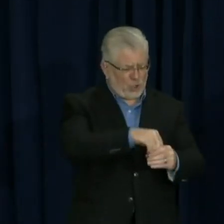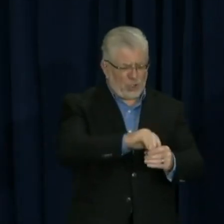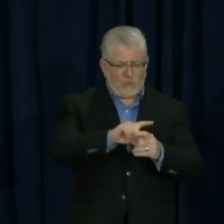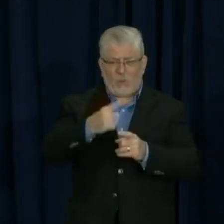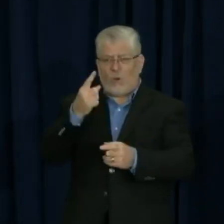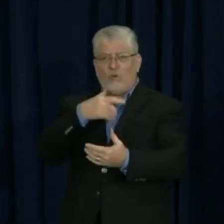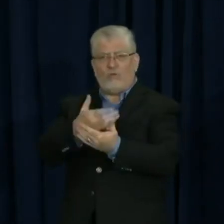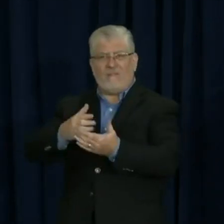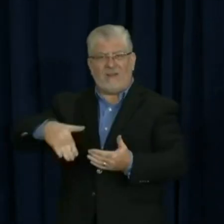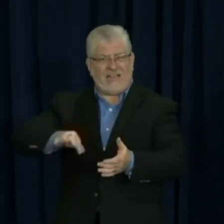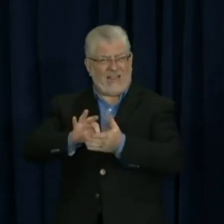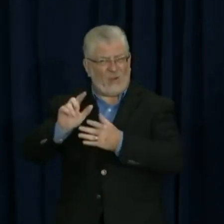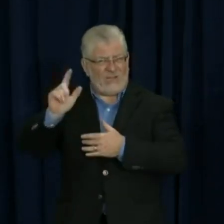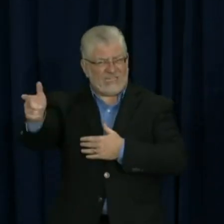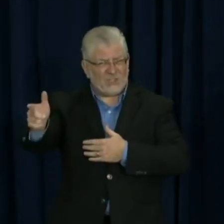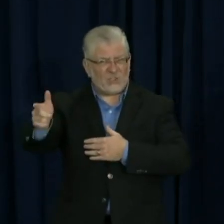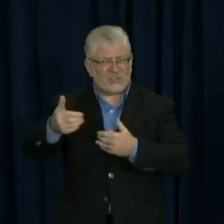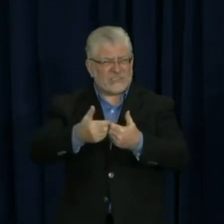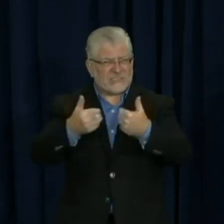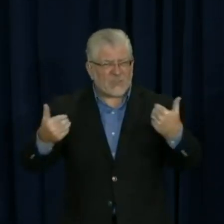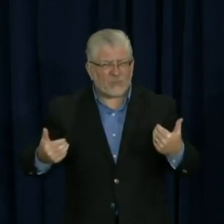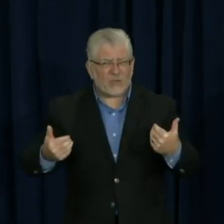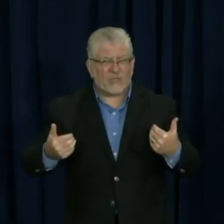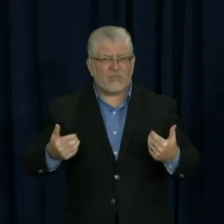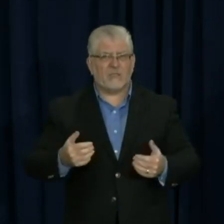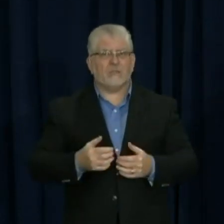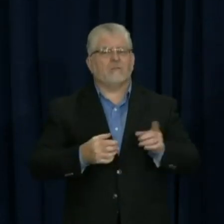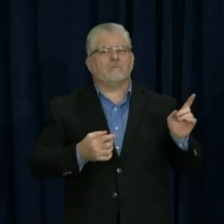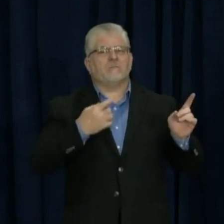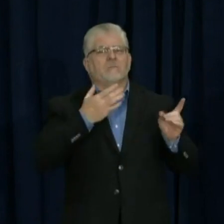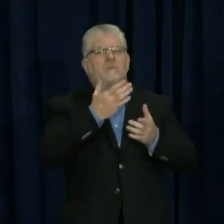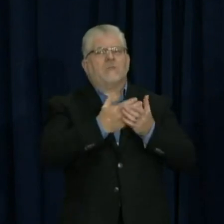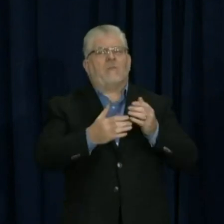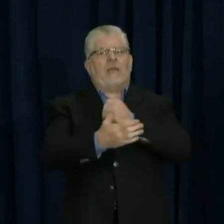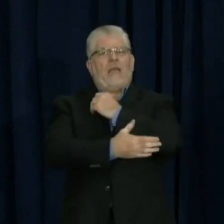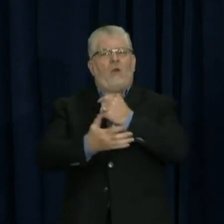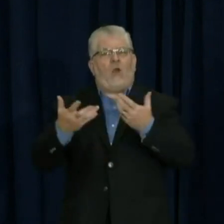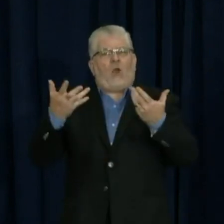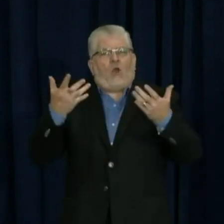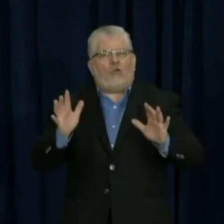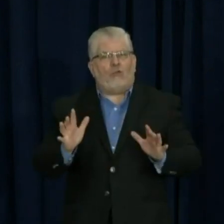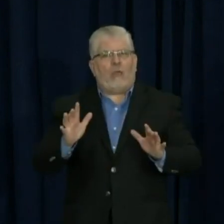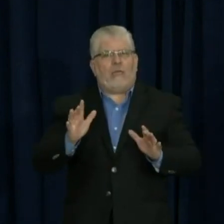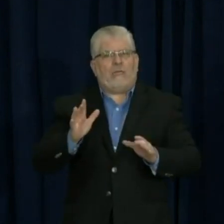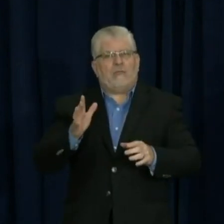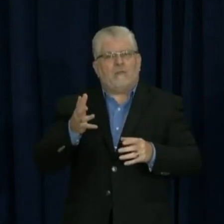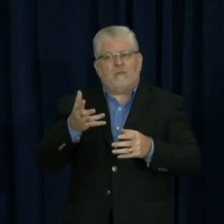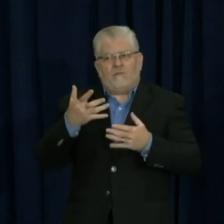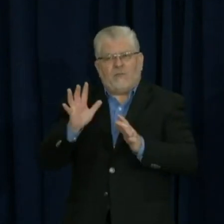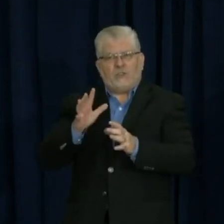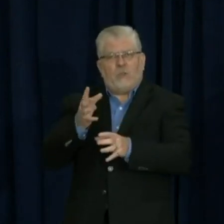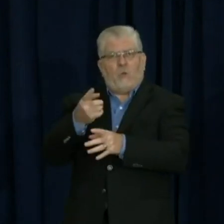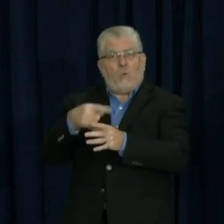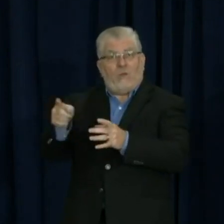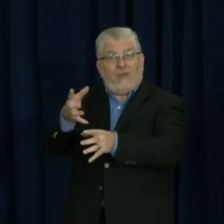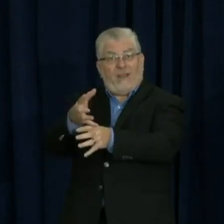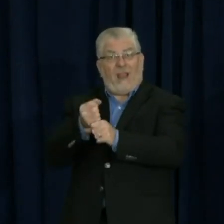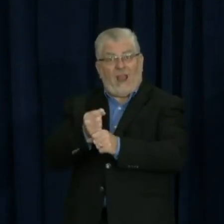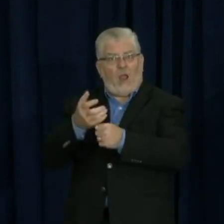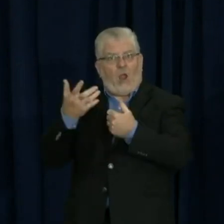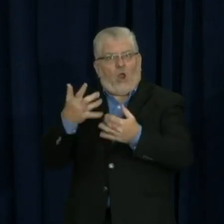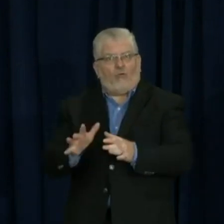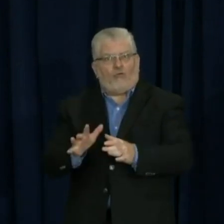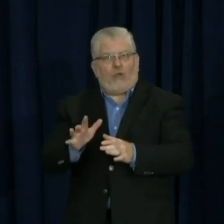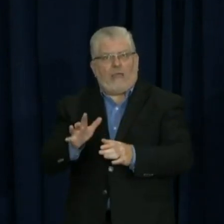done counting their mail-in ballots received before 8 p.m. So those are going to start sooner. But they won't be reflected on the website. They won't be,